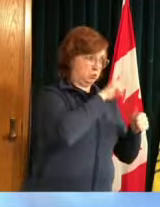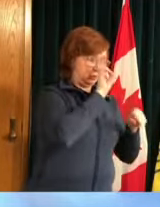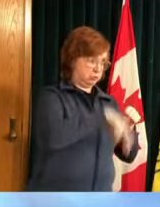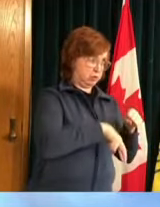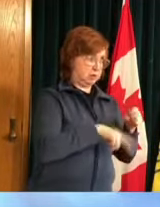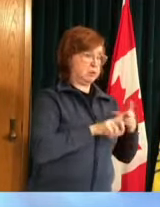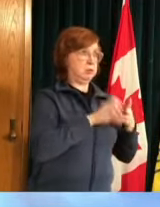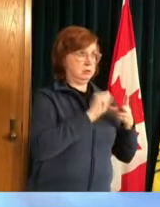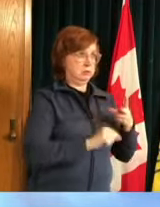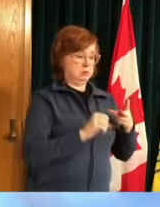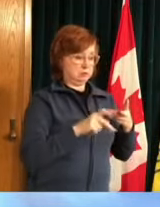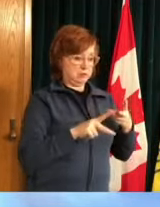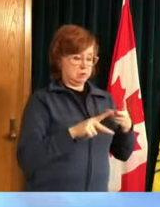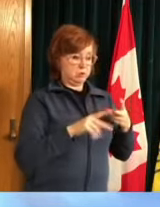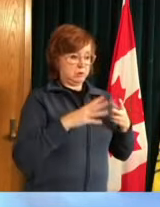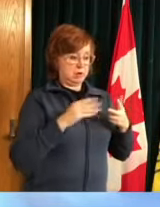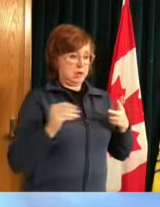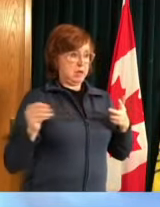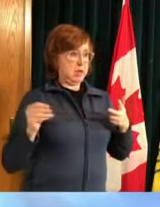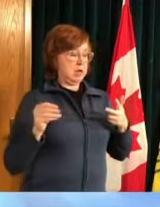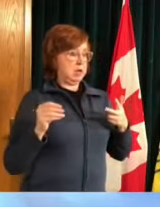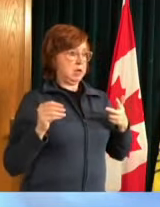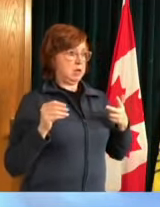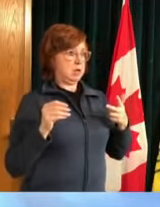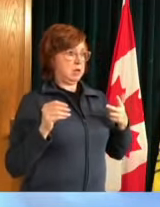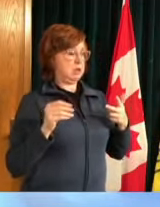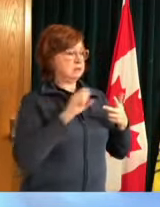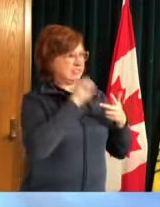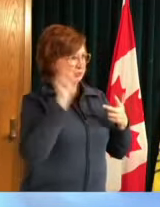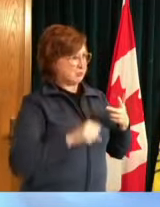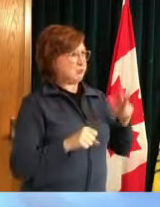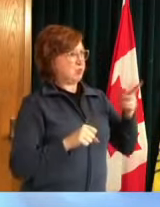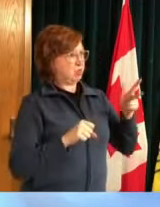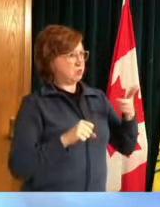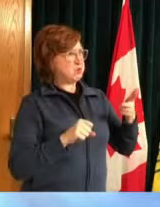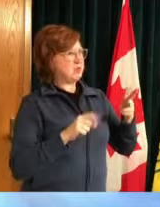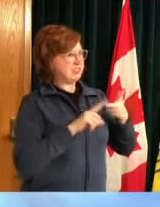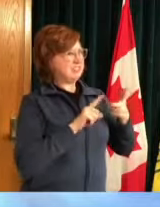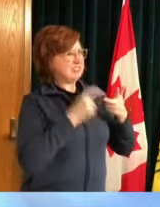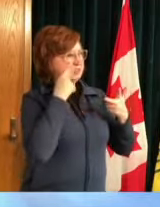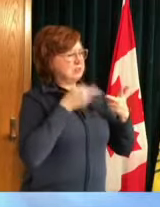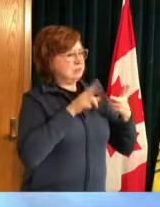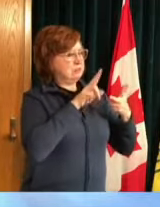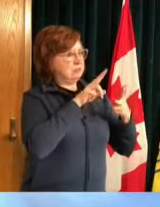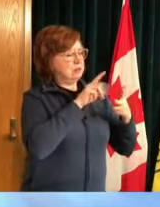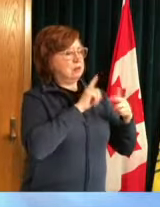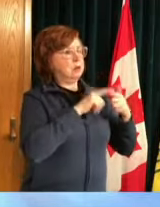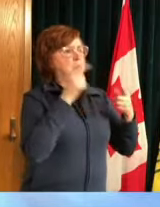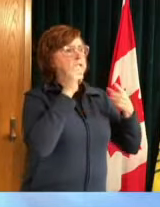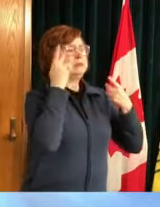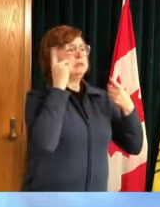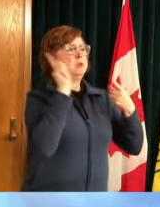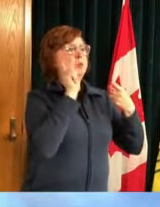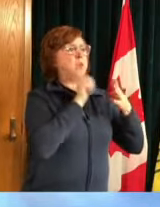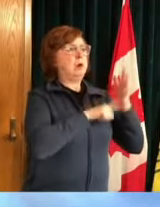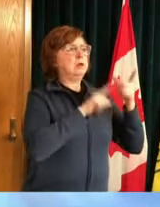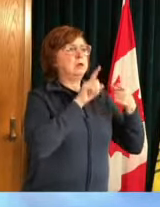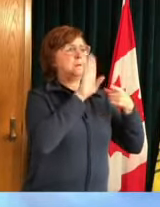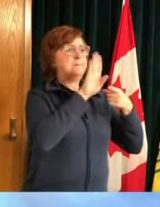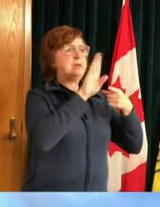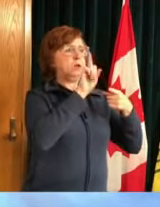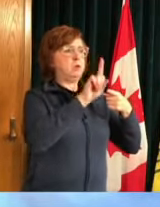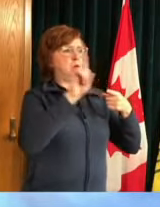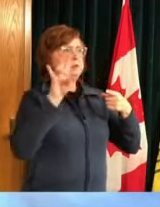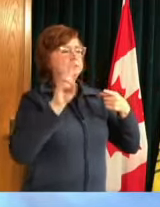um in saskatoon are of the b117 variety which was first identified in the uk